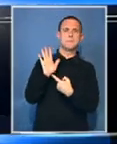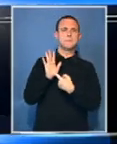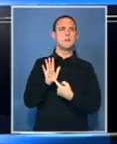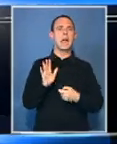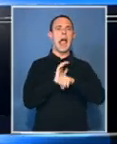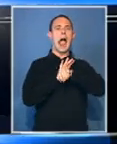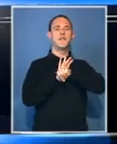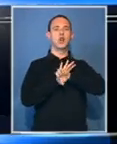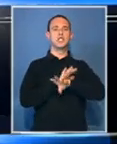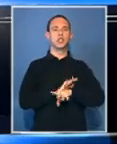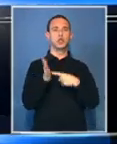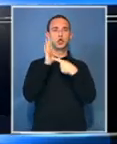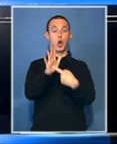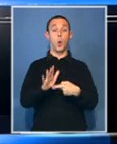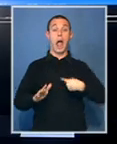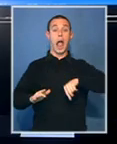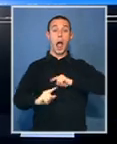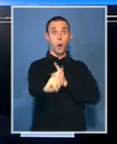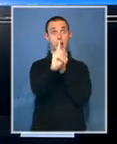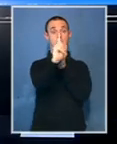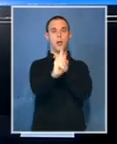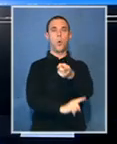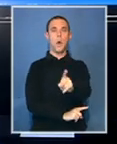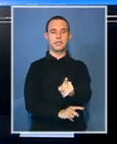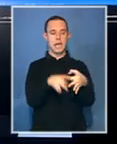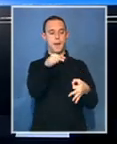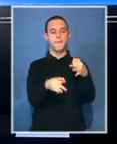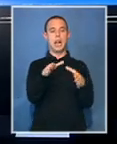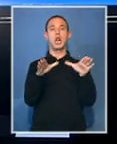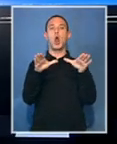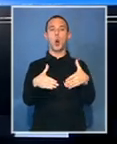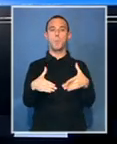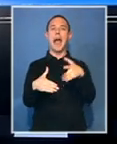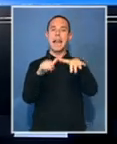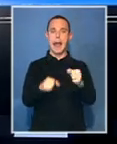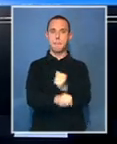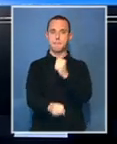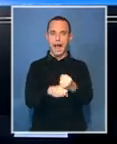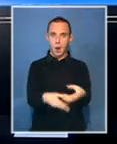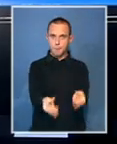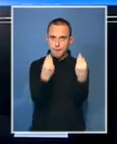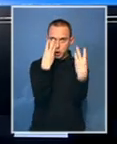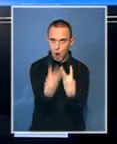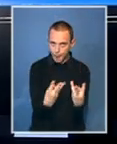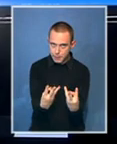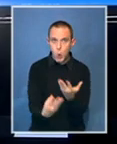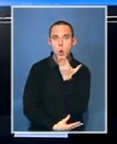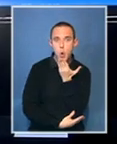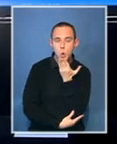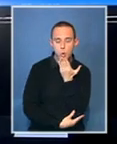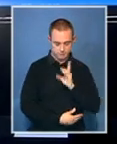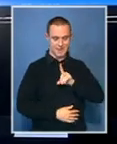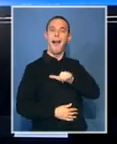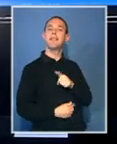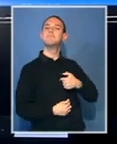that says if this campaign is about anything, it's about which party has the competence to create jobs and I think we're at the forefront of that